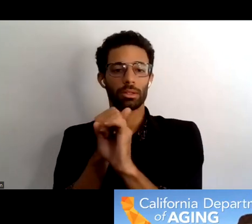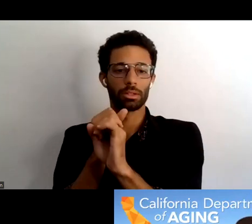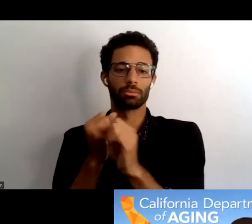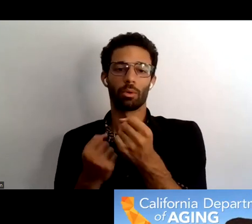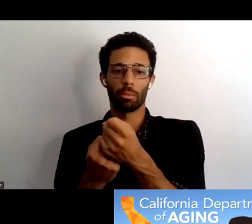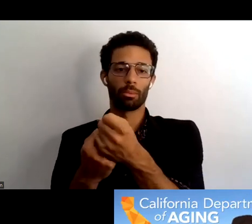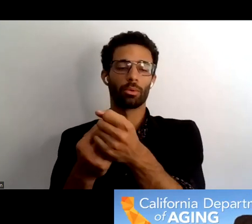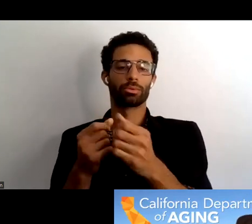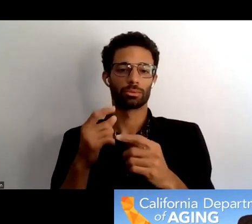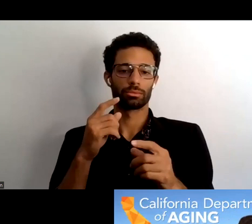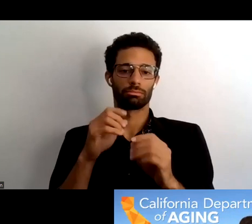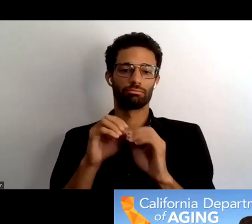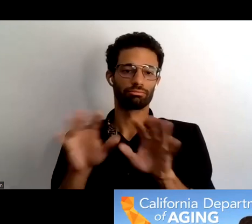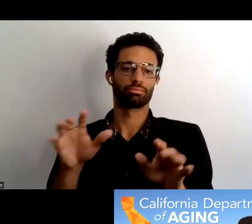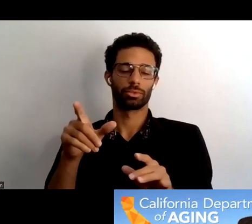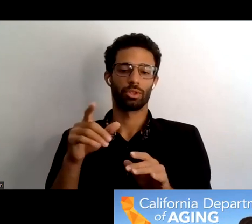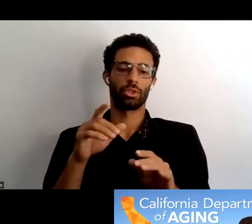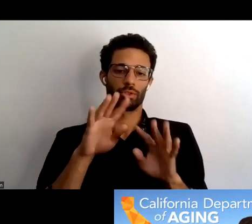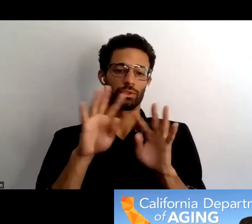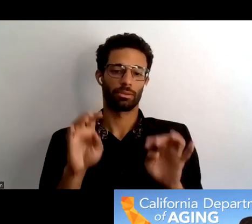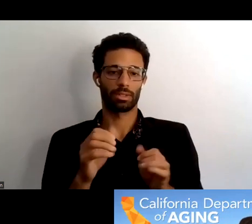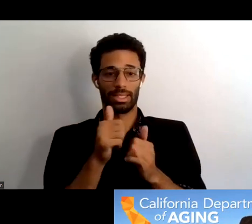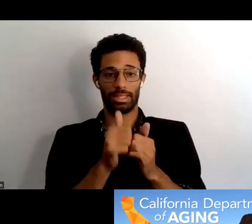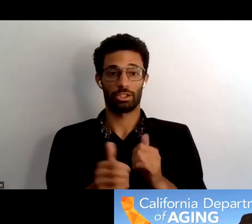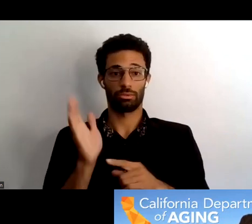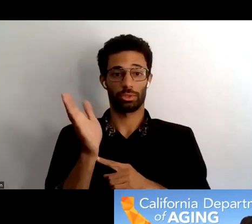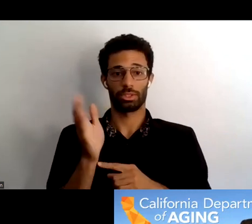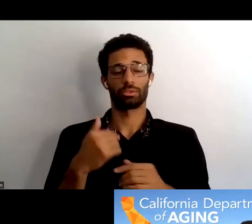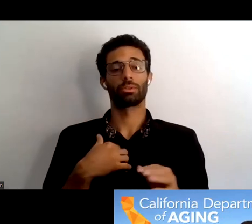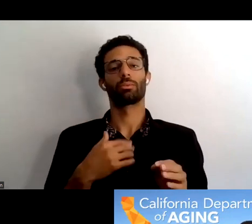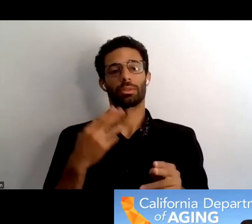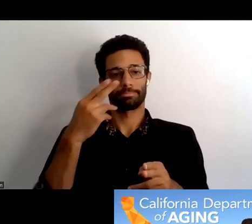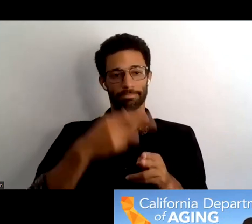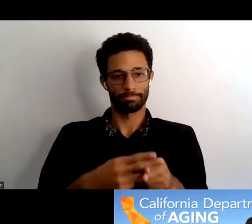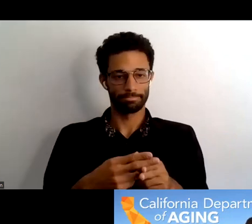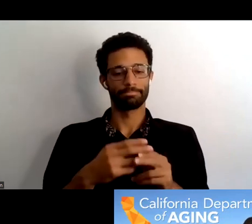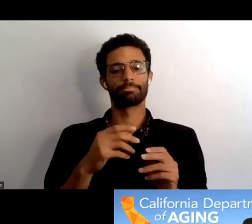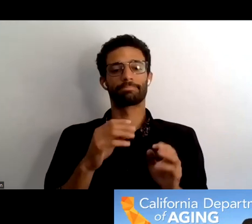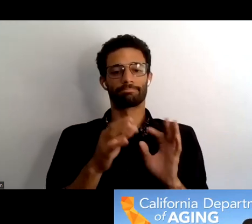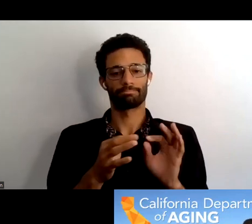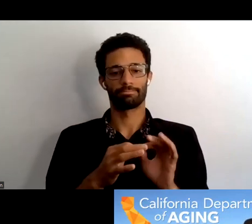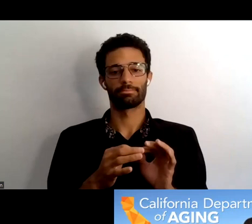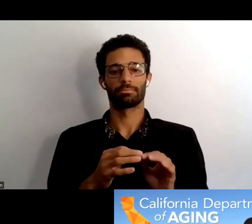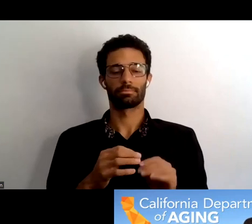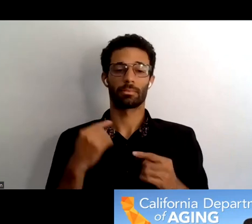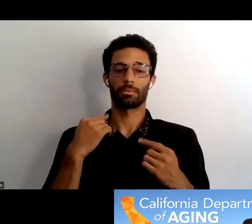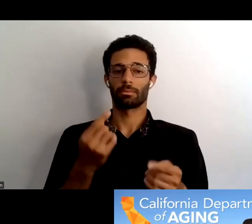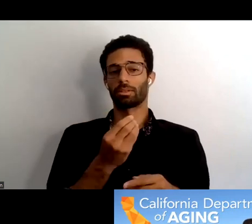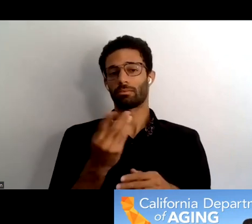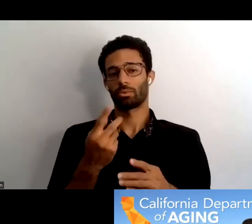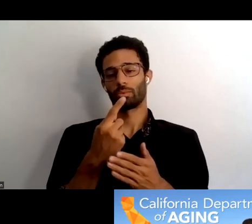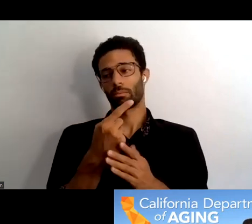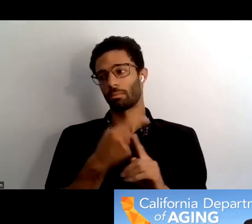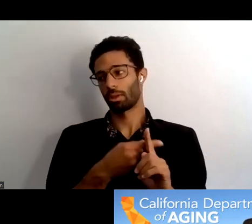um in every presentation that cda has done um throughout the past couple several months we've we've made a